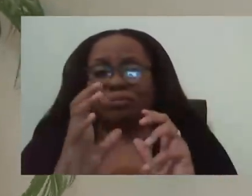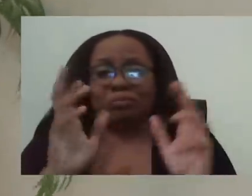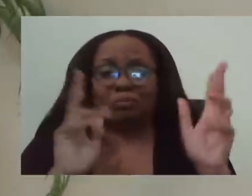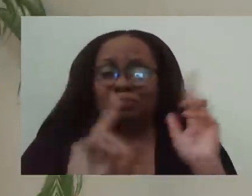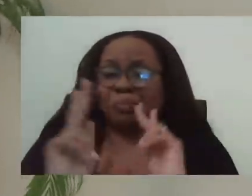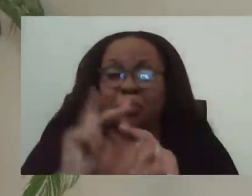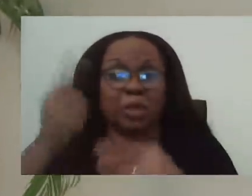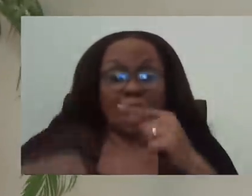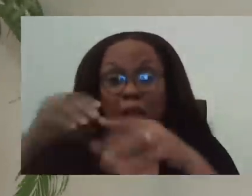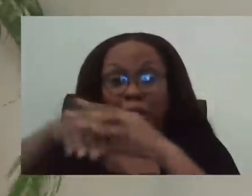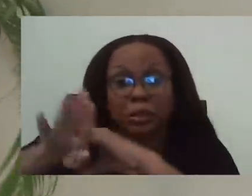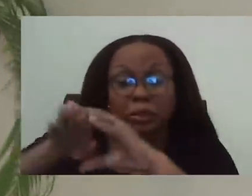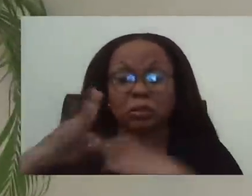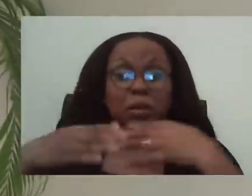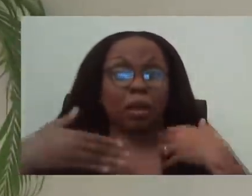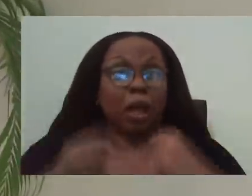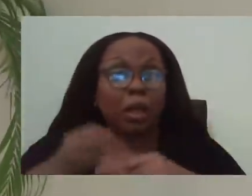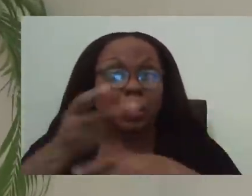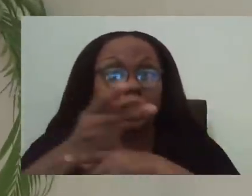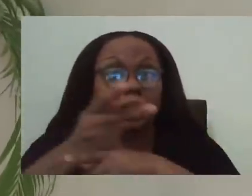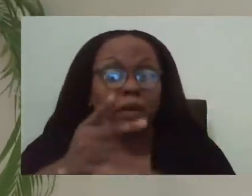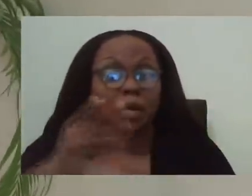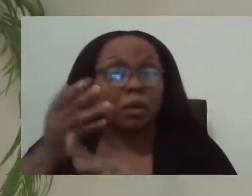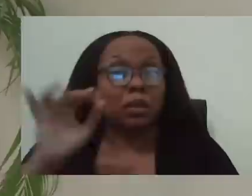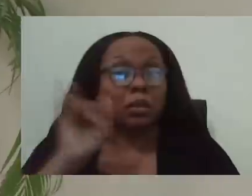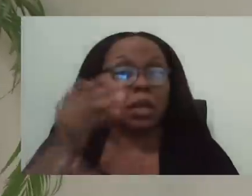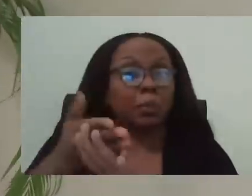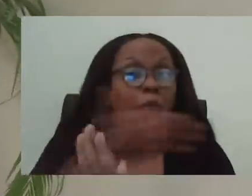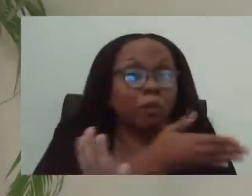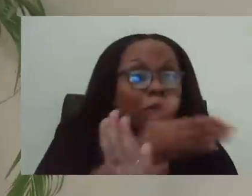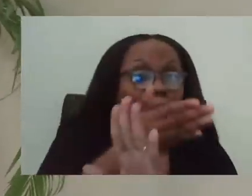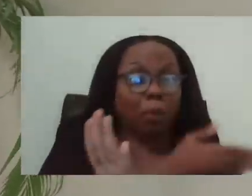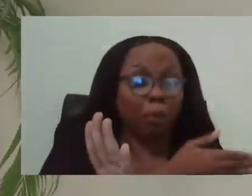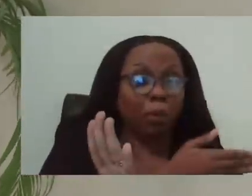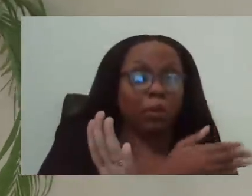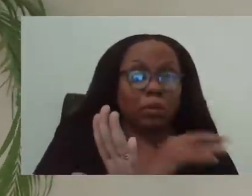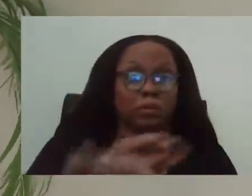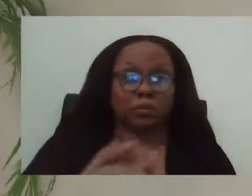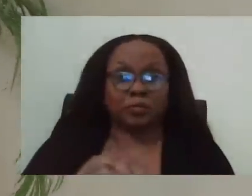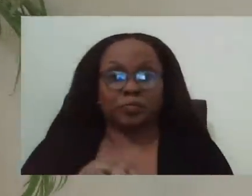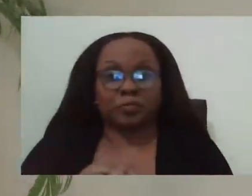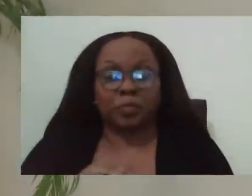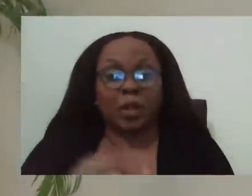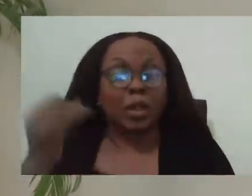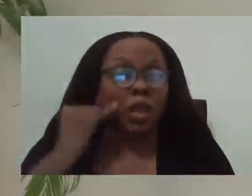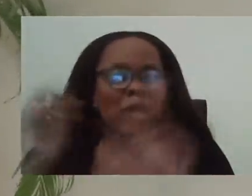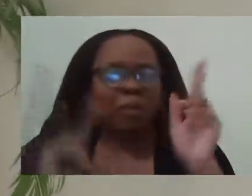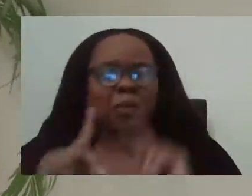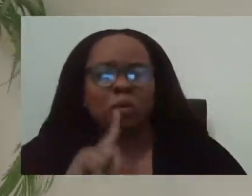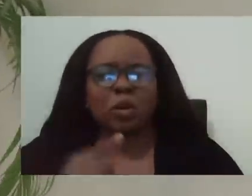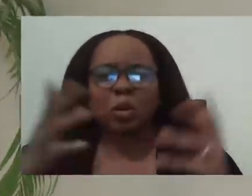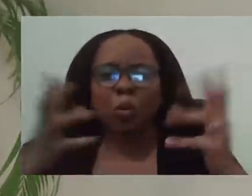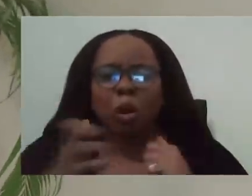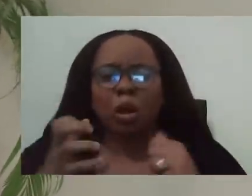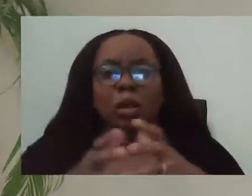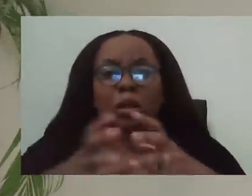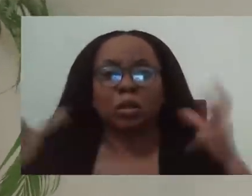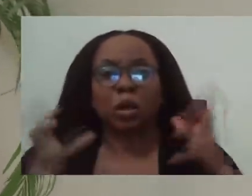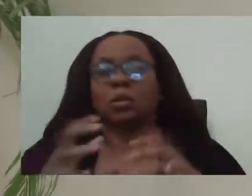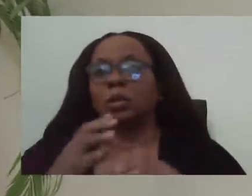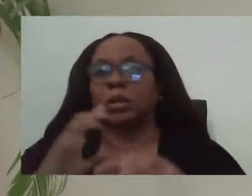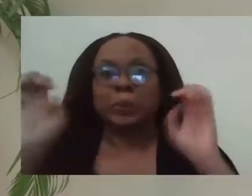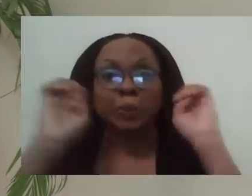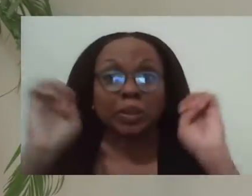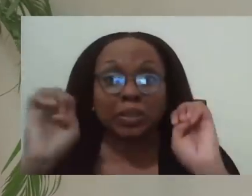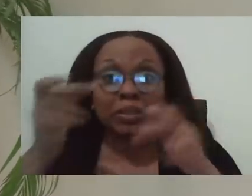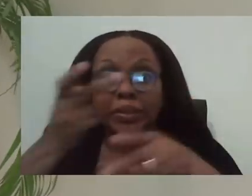care in the same way that they were pre pandemic. And that means that it's particularly for urgent and emergent situations that they're not as easily